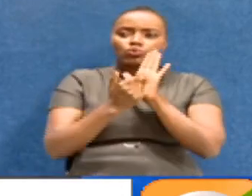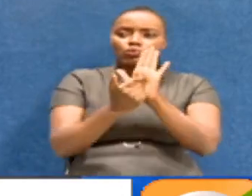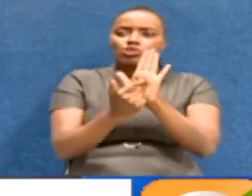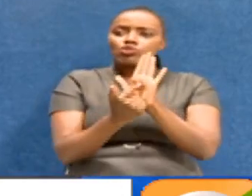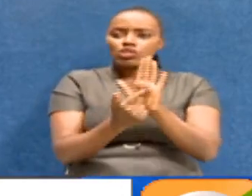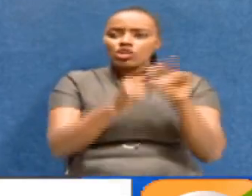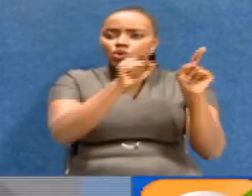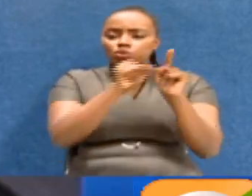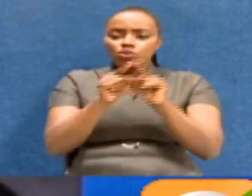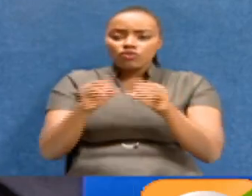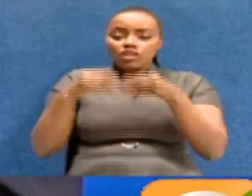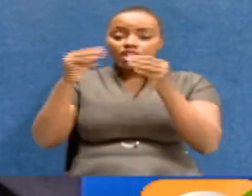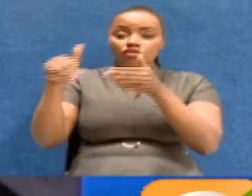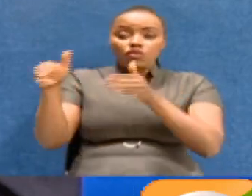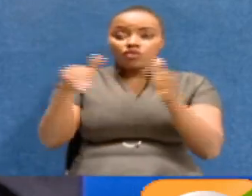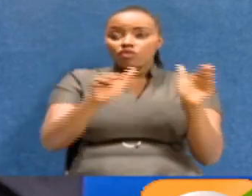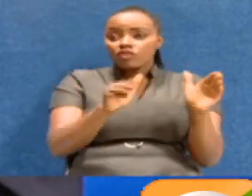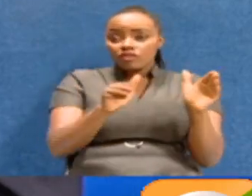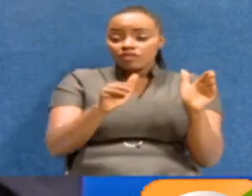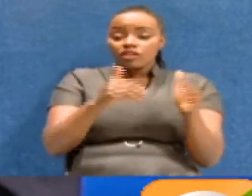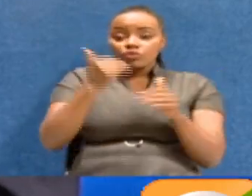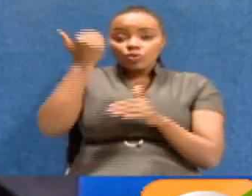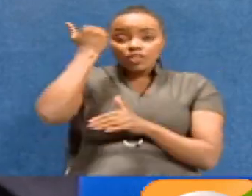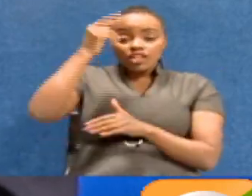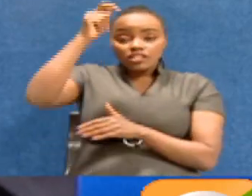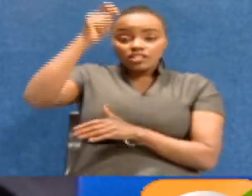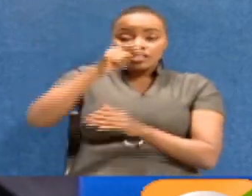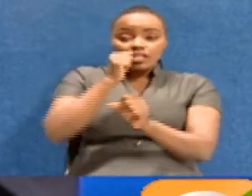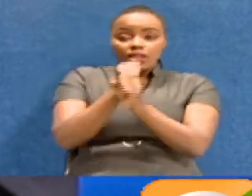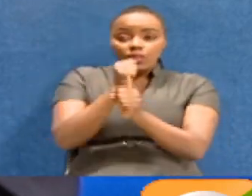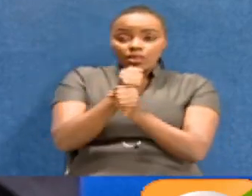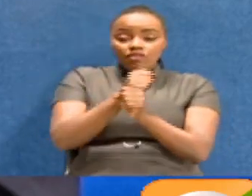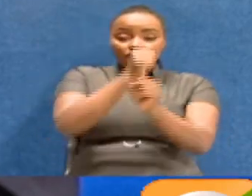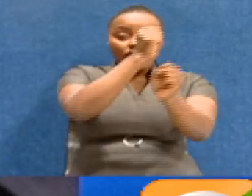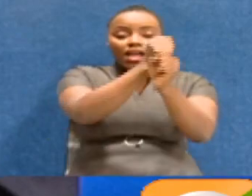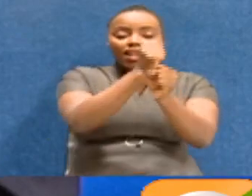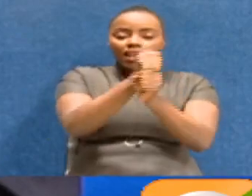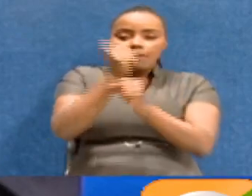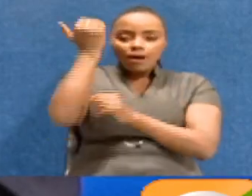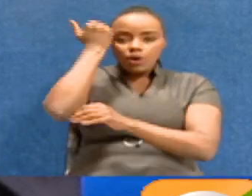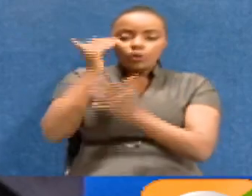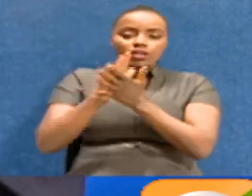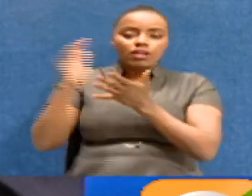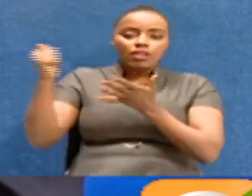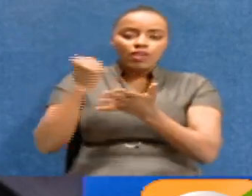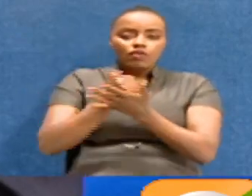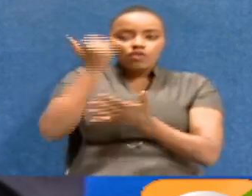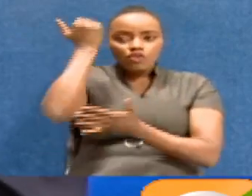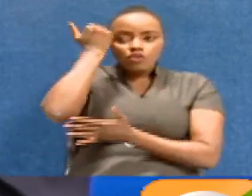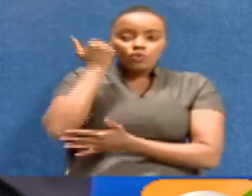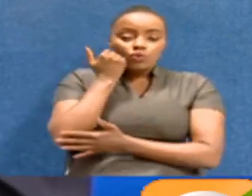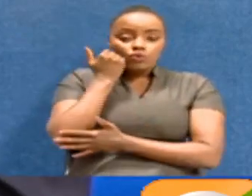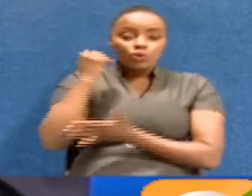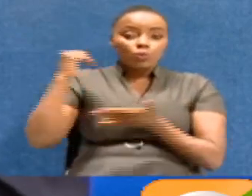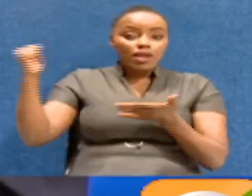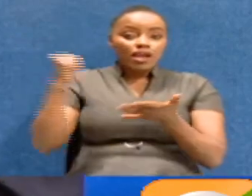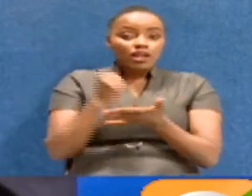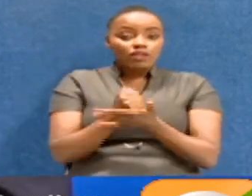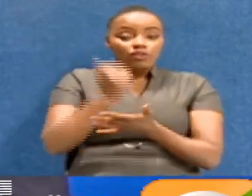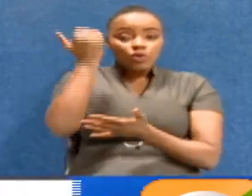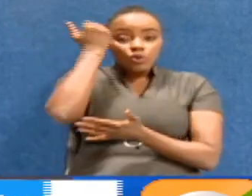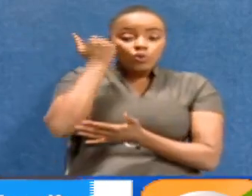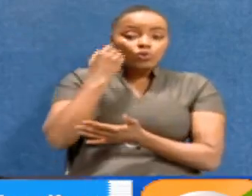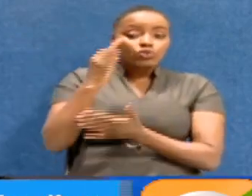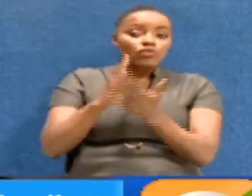there. And also to give a chance to the court judges practicing in the Labor Court and in the Employment Court the opportunity to be appointed to the Court